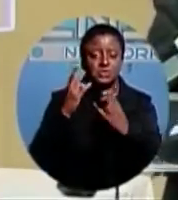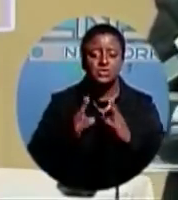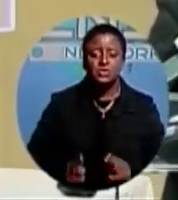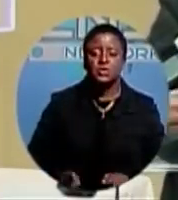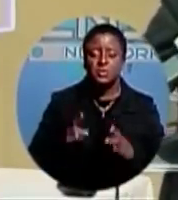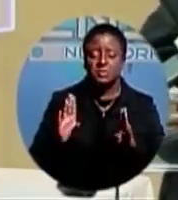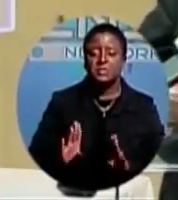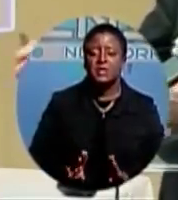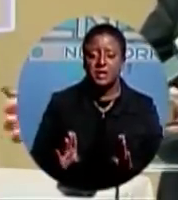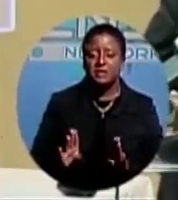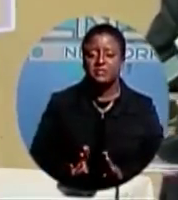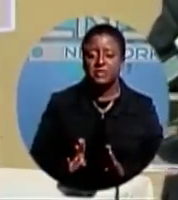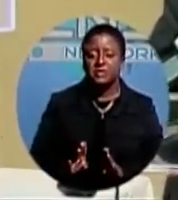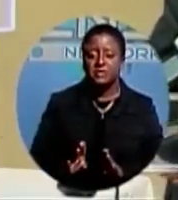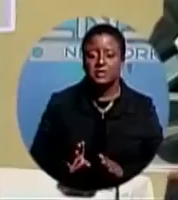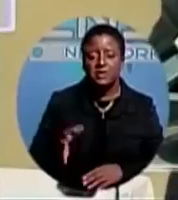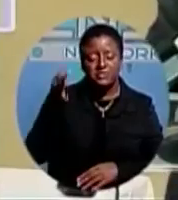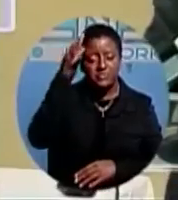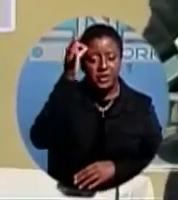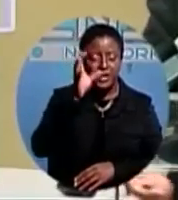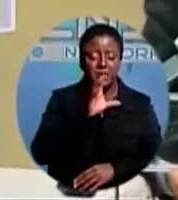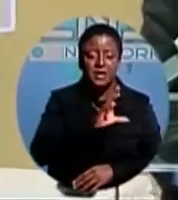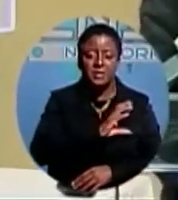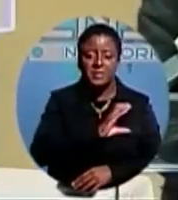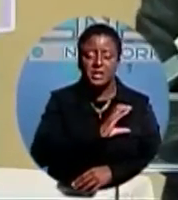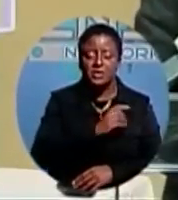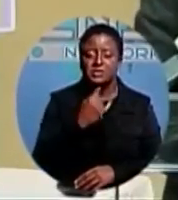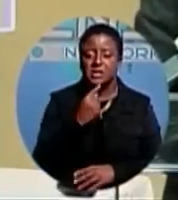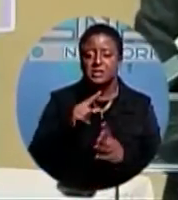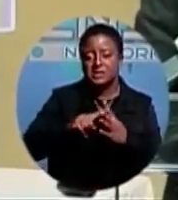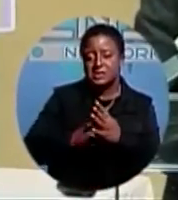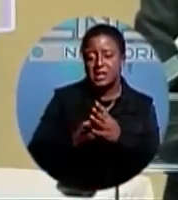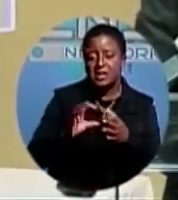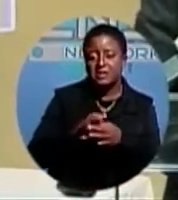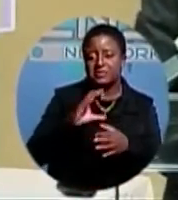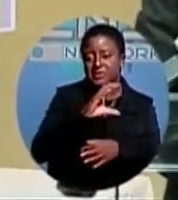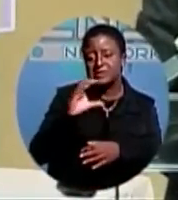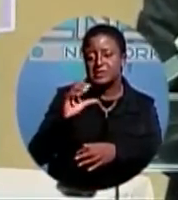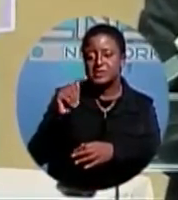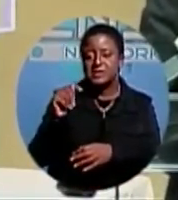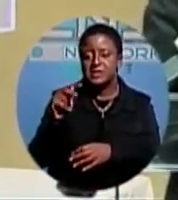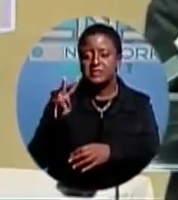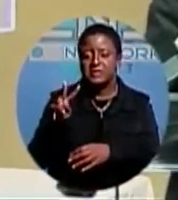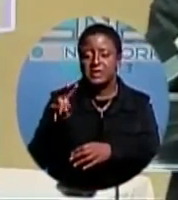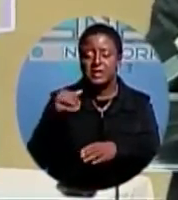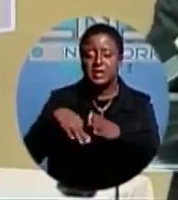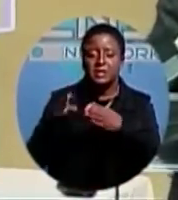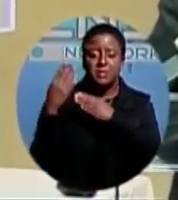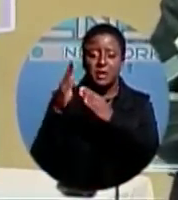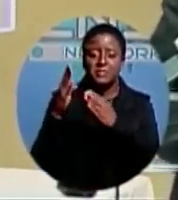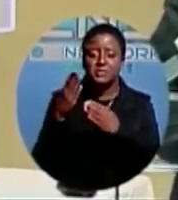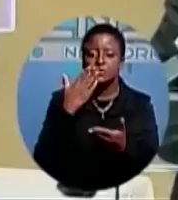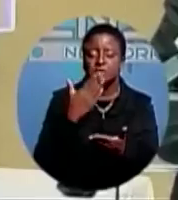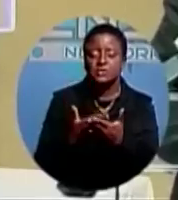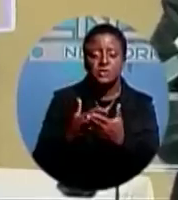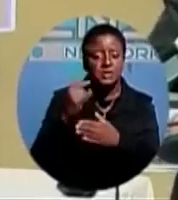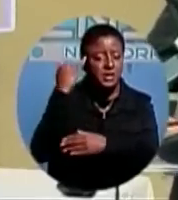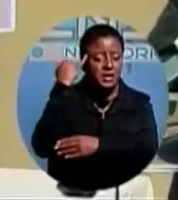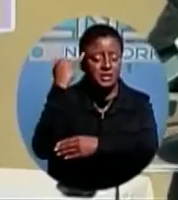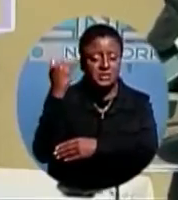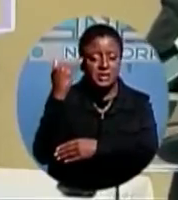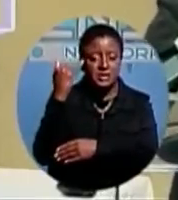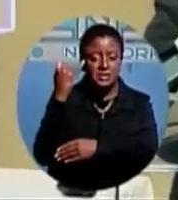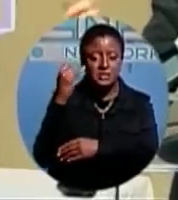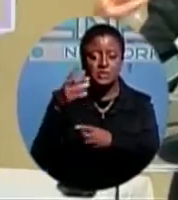Association, Frank Amido, says the launch of the CCTV project in the Bahamas is a good idea and is long overdue. He says during a